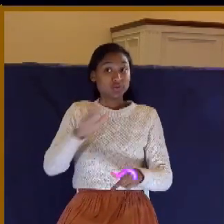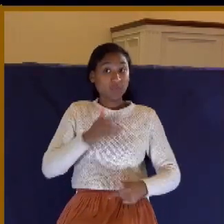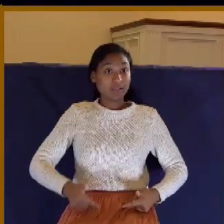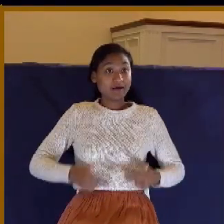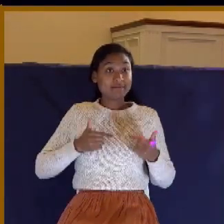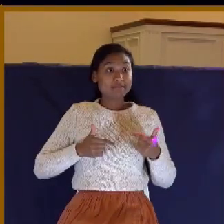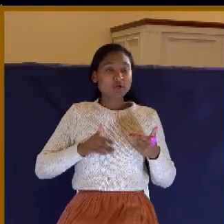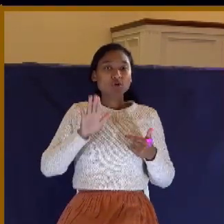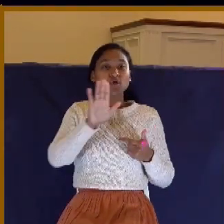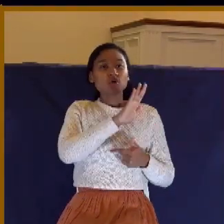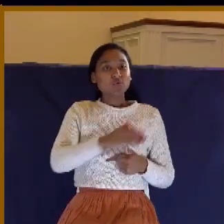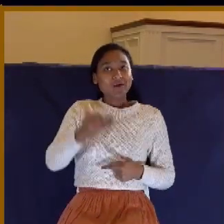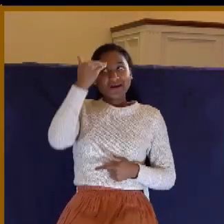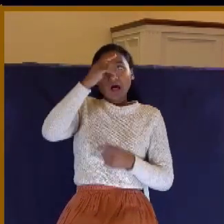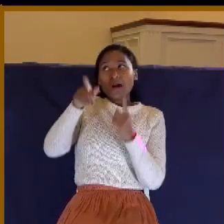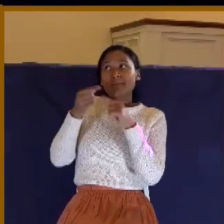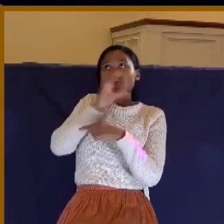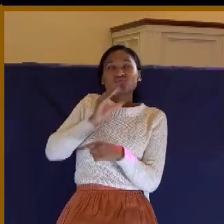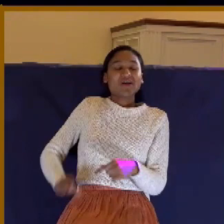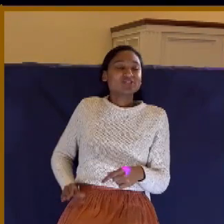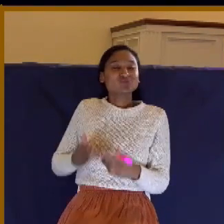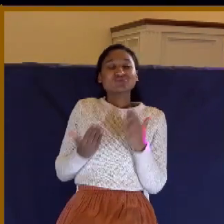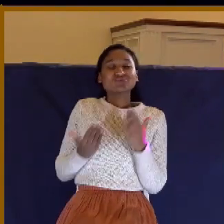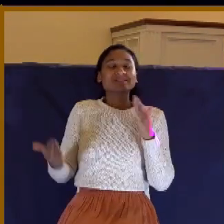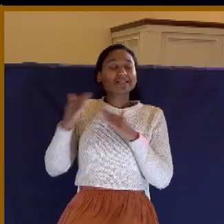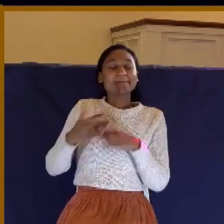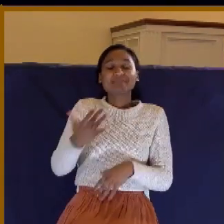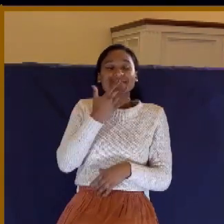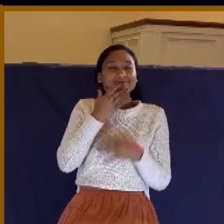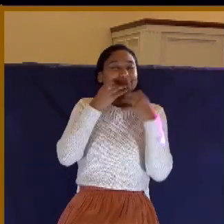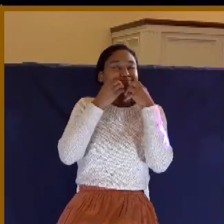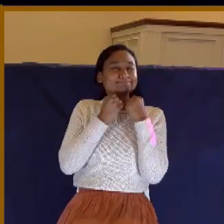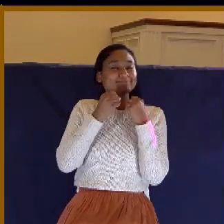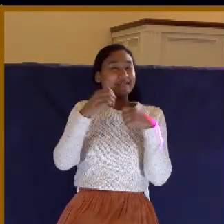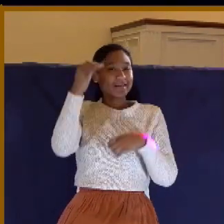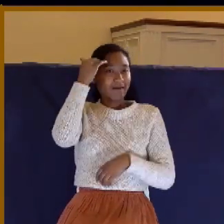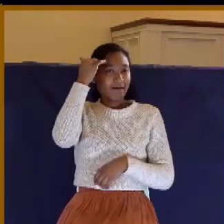him the greatest knowledge that you ever have had?